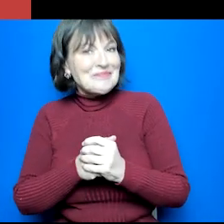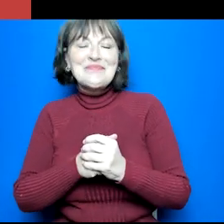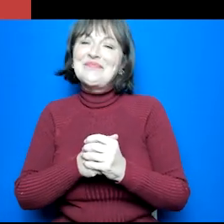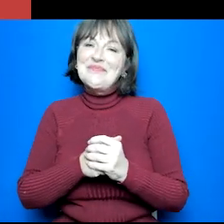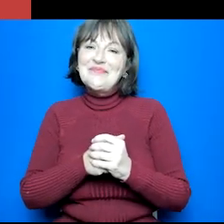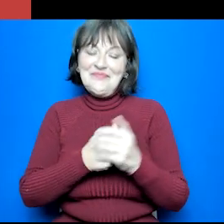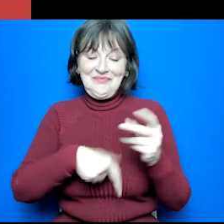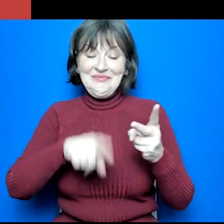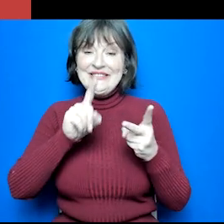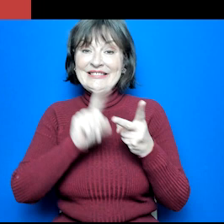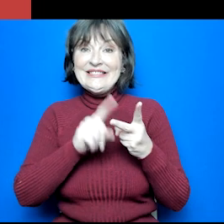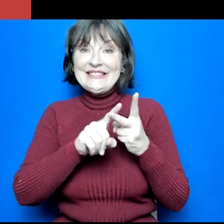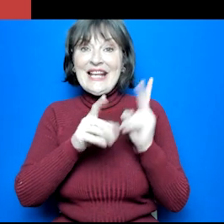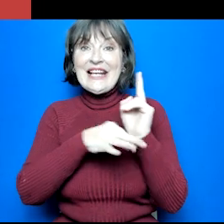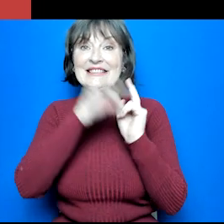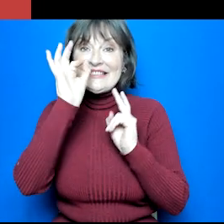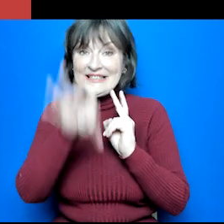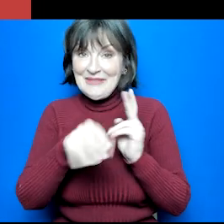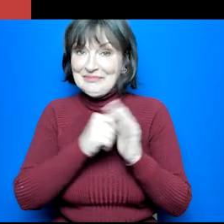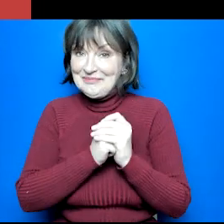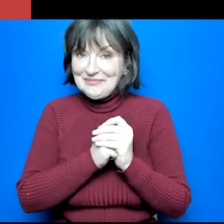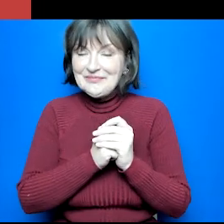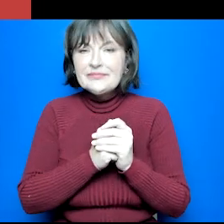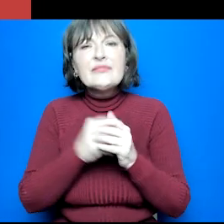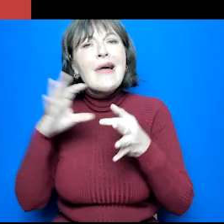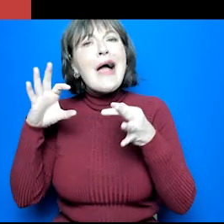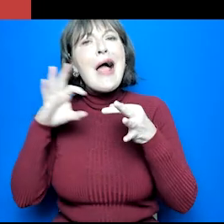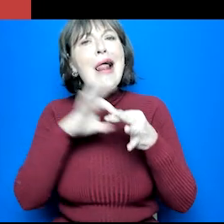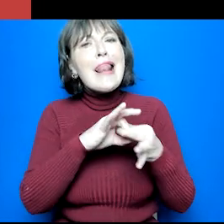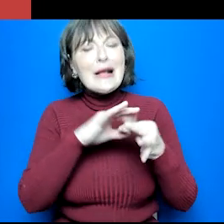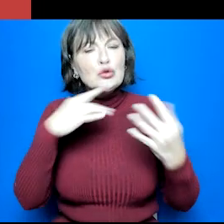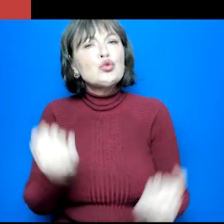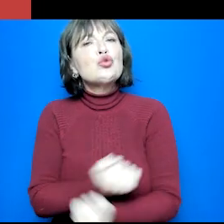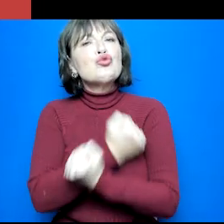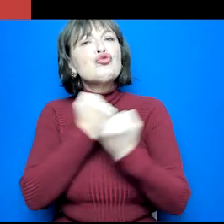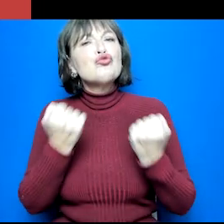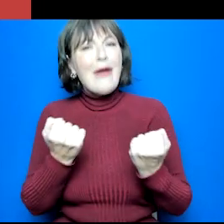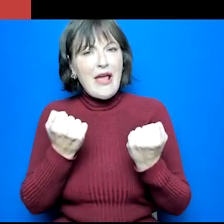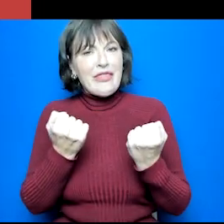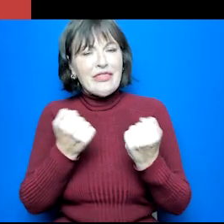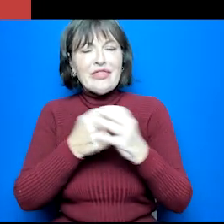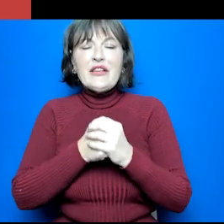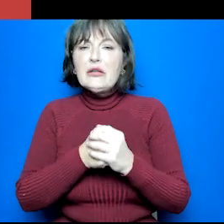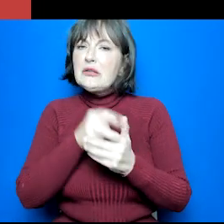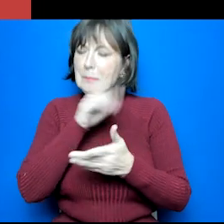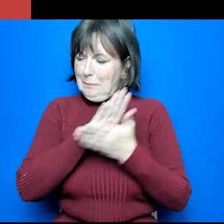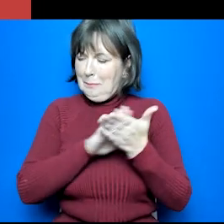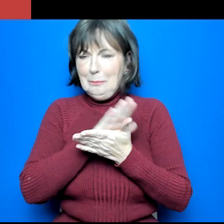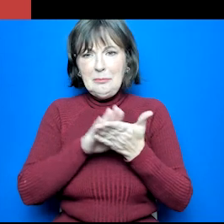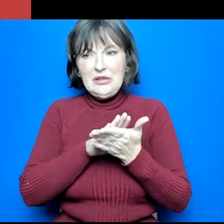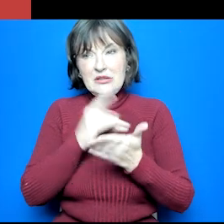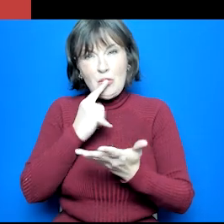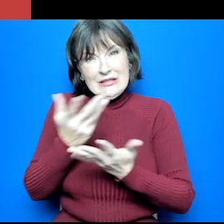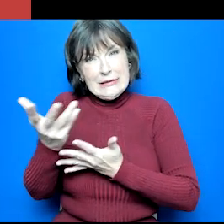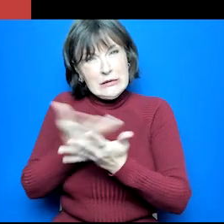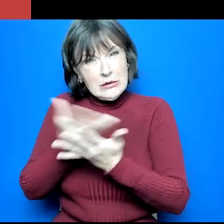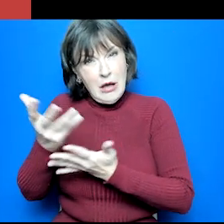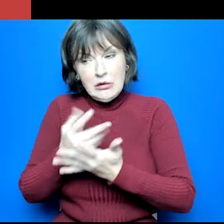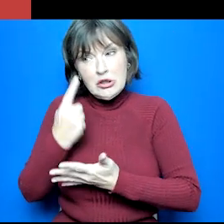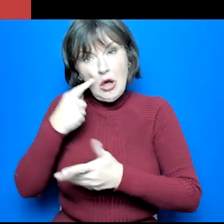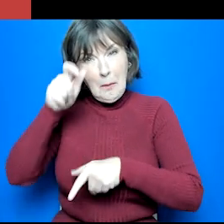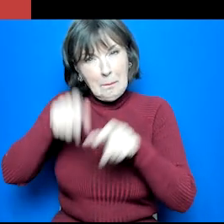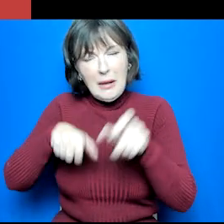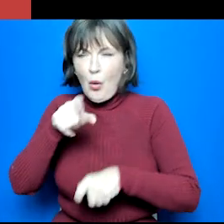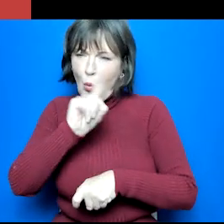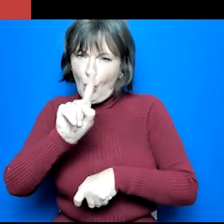The next tip we are going to give you relates to the career management skill of strengths and that is discussing with your young person what they think they're